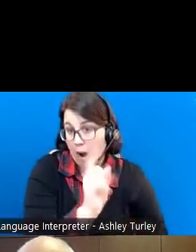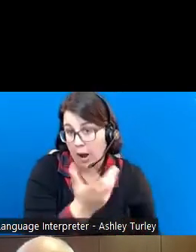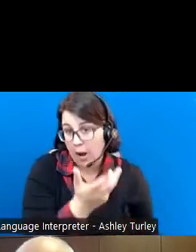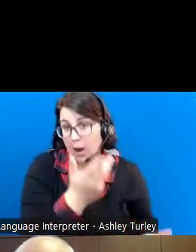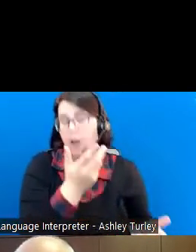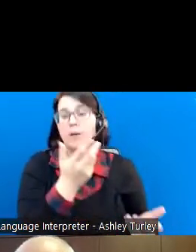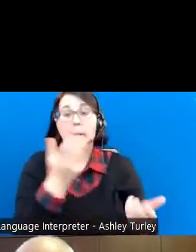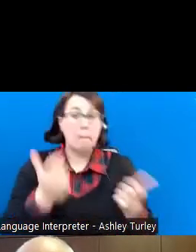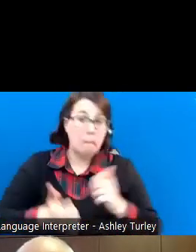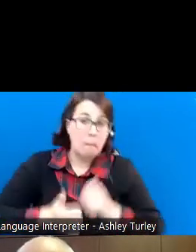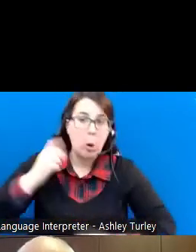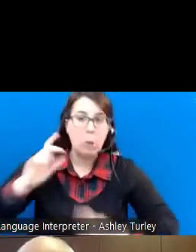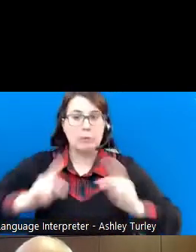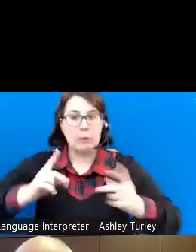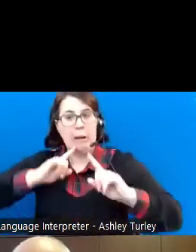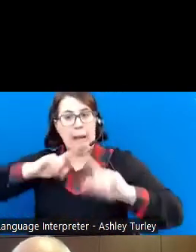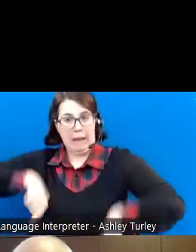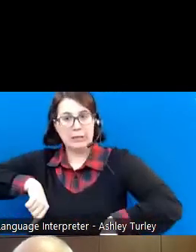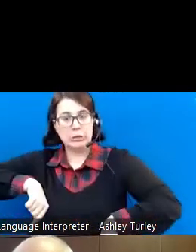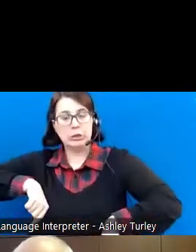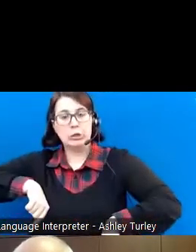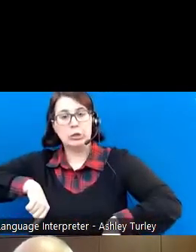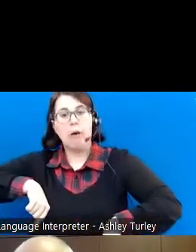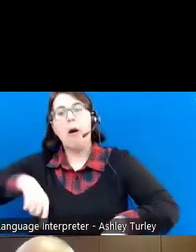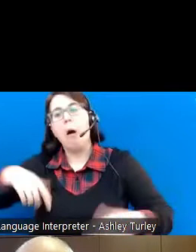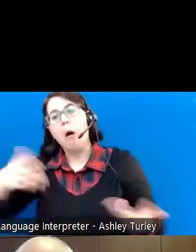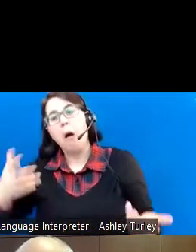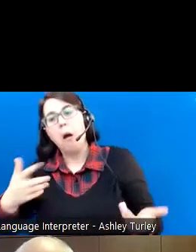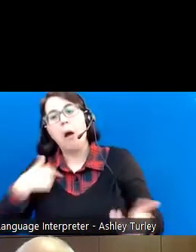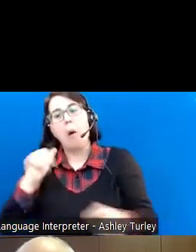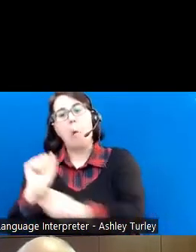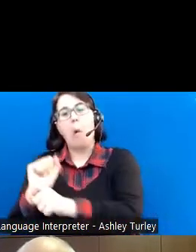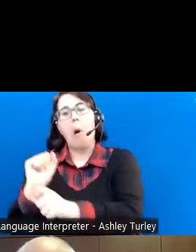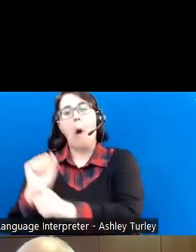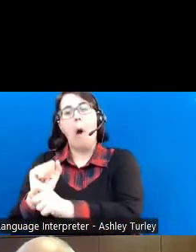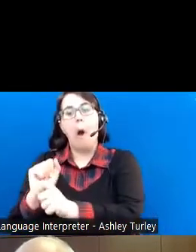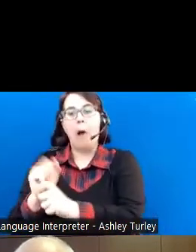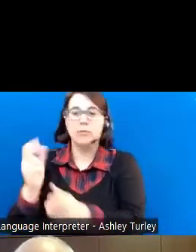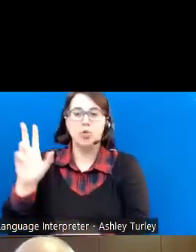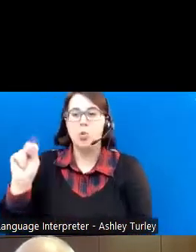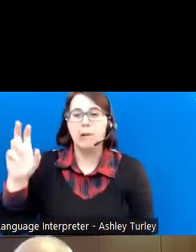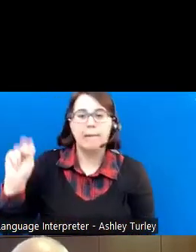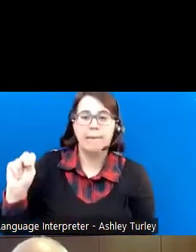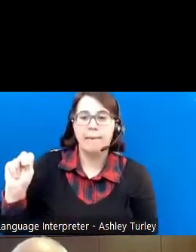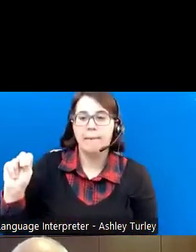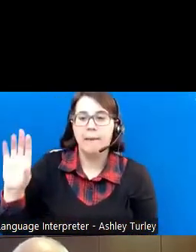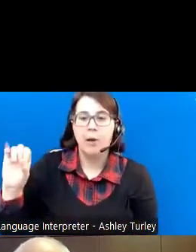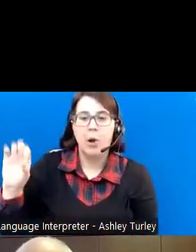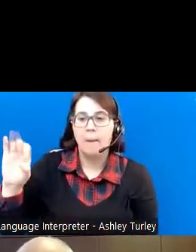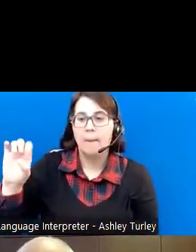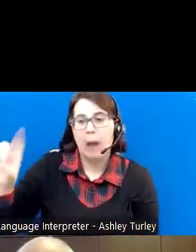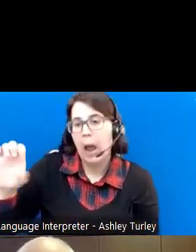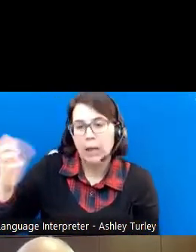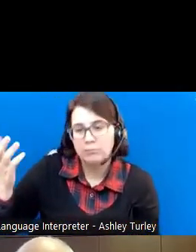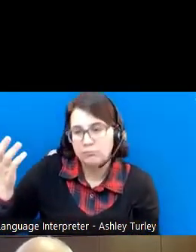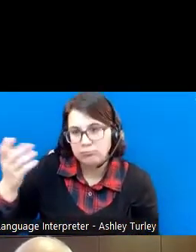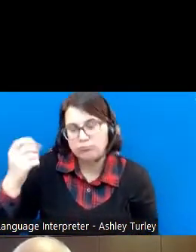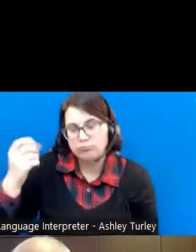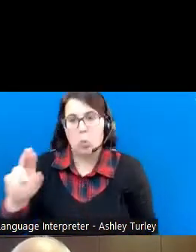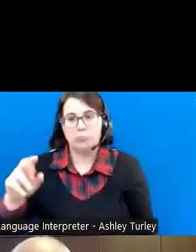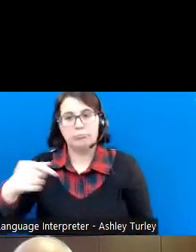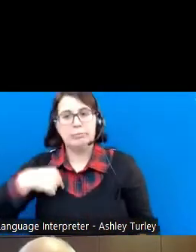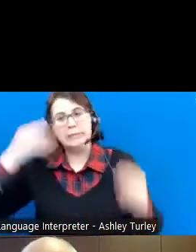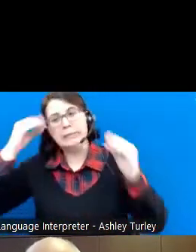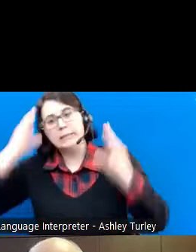but most people would answer, oh, you know, I work at Union Carbide, or I'm a